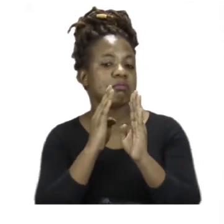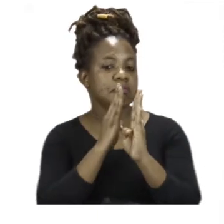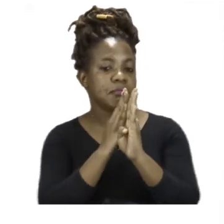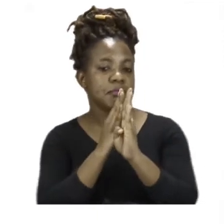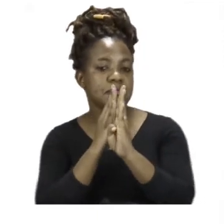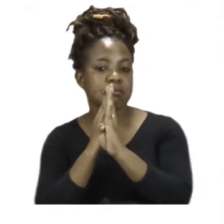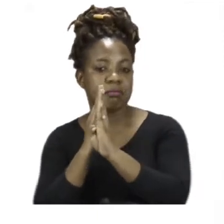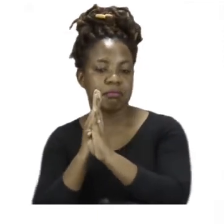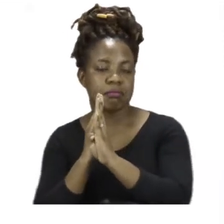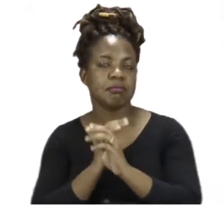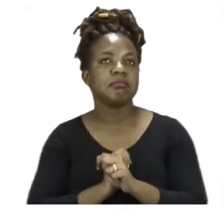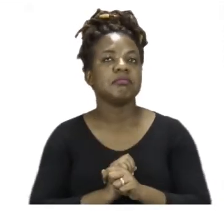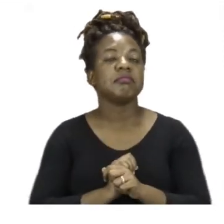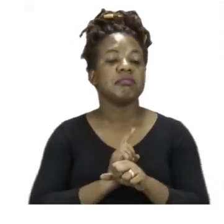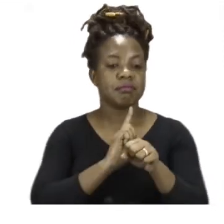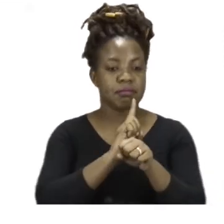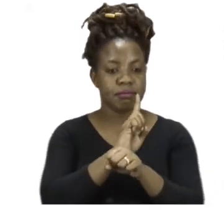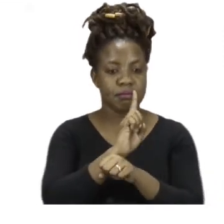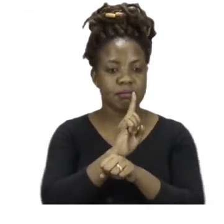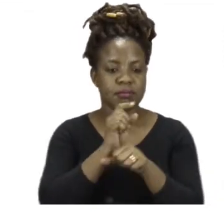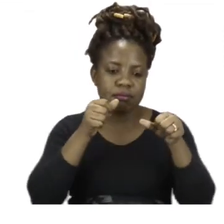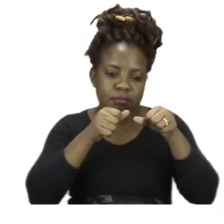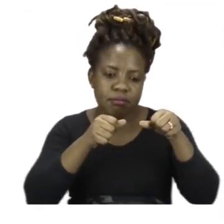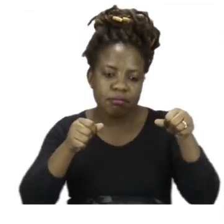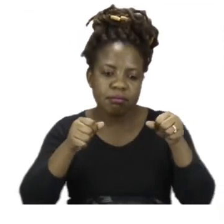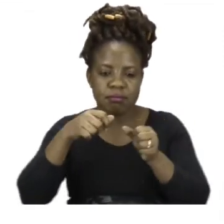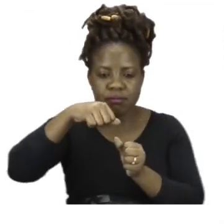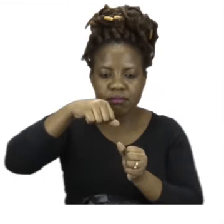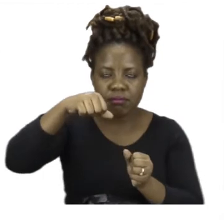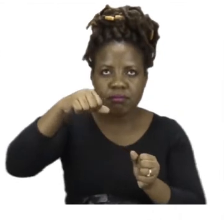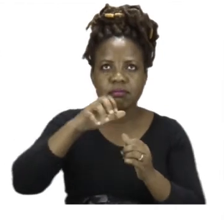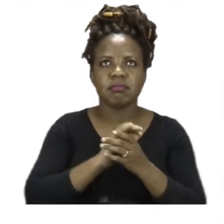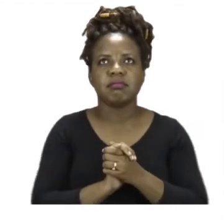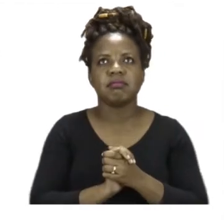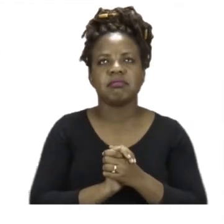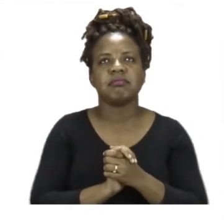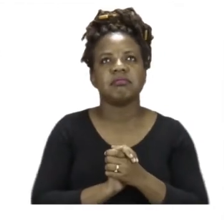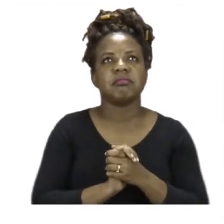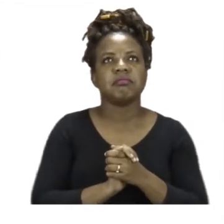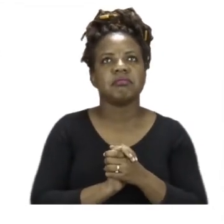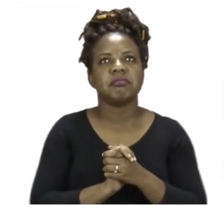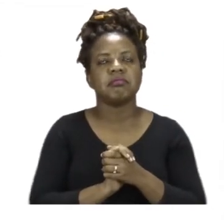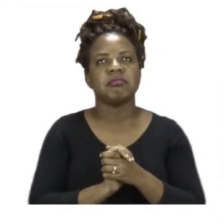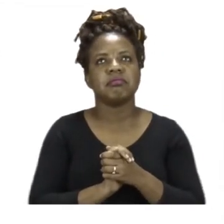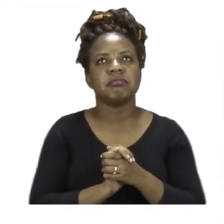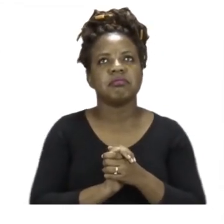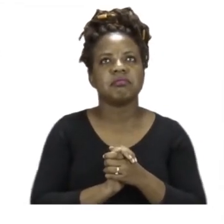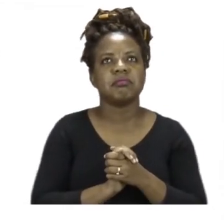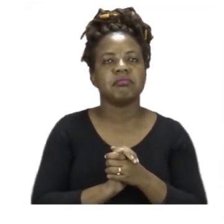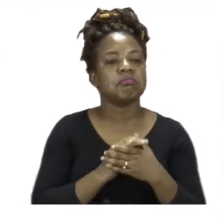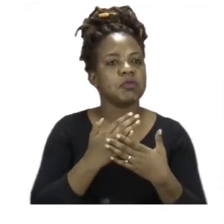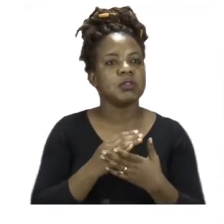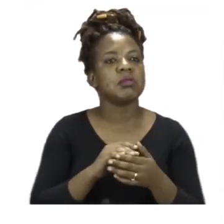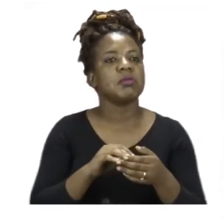measurement and the measurement we're going to be using is weight. How much each thing weighs.